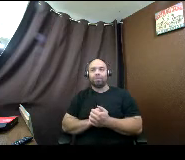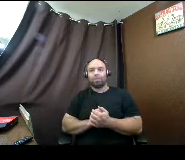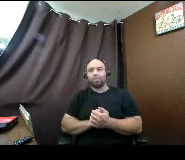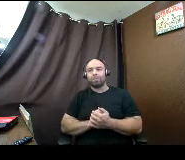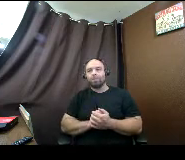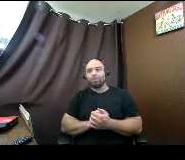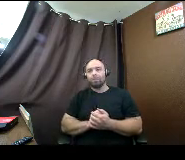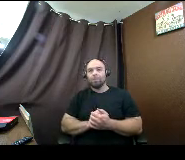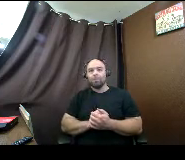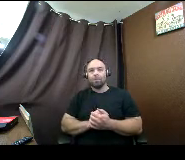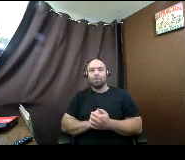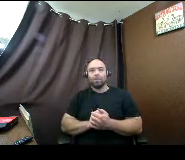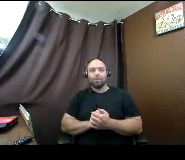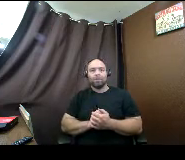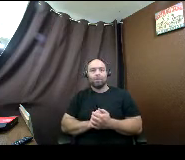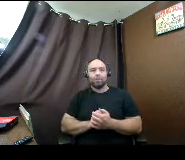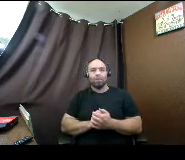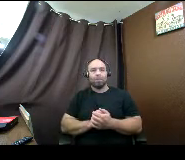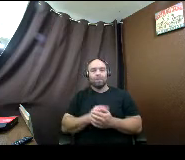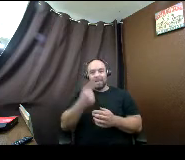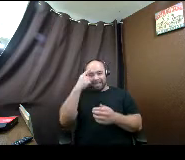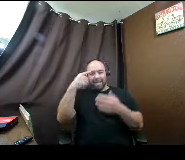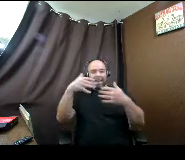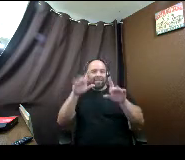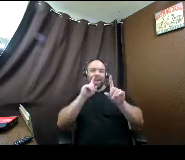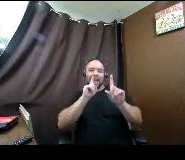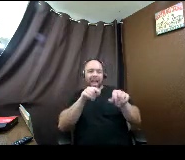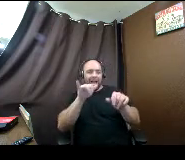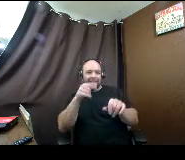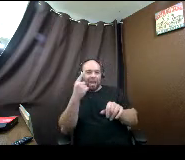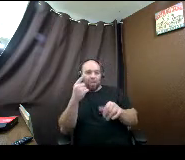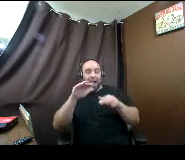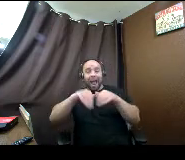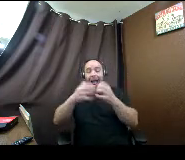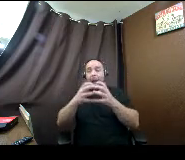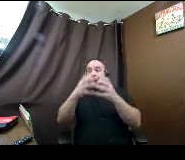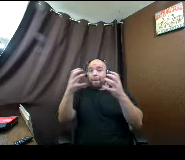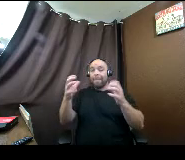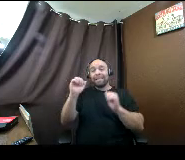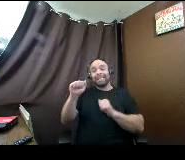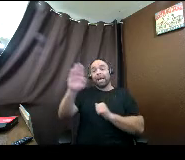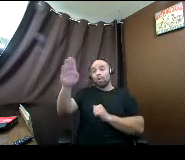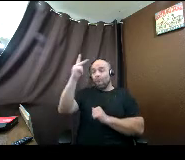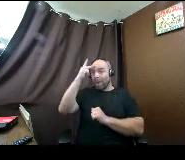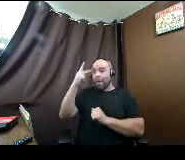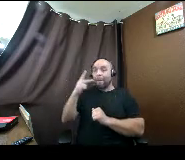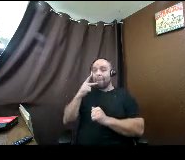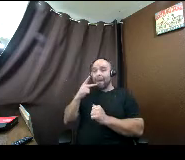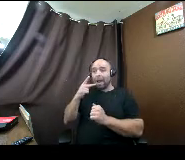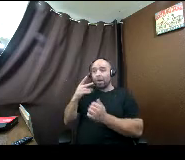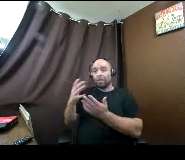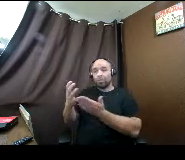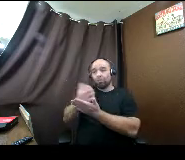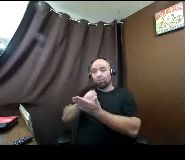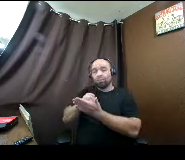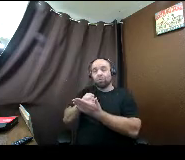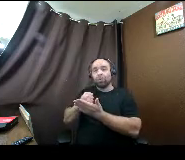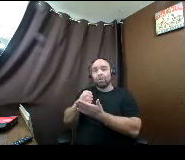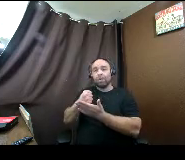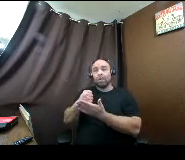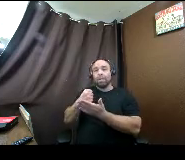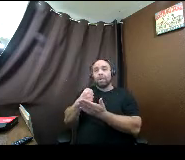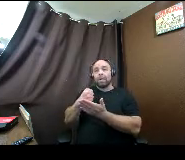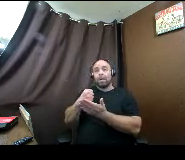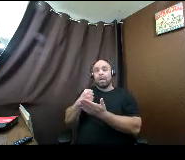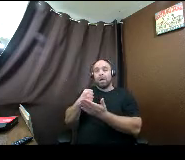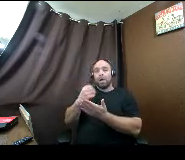I think we touched on this one already. how much annual income can your parents make? or how much income that your parents make?